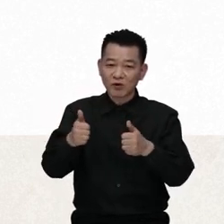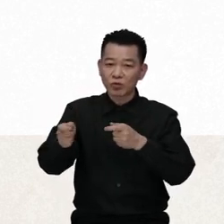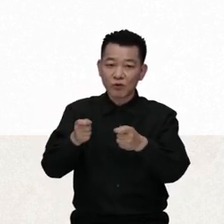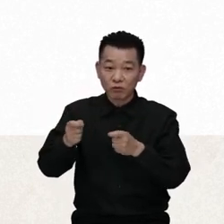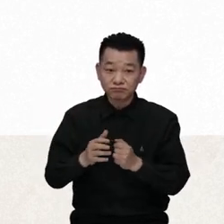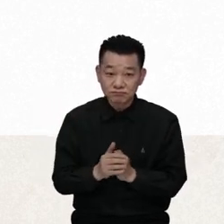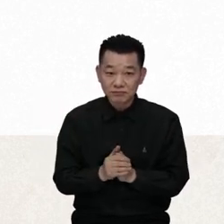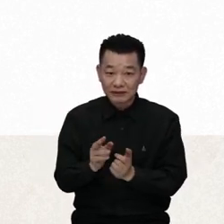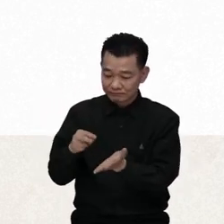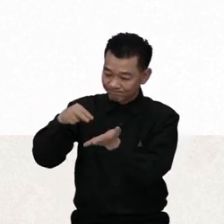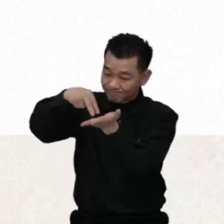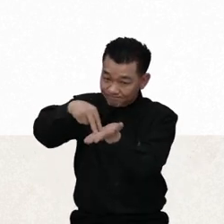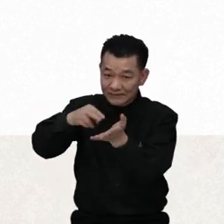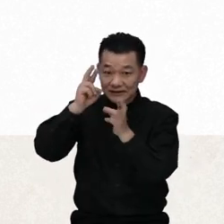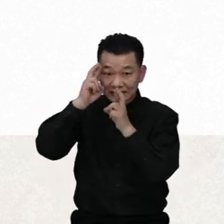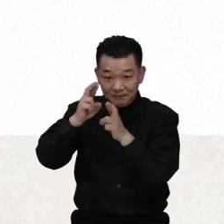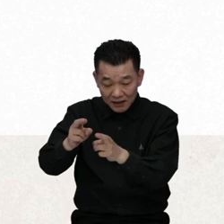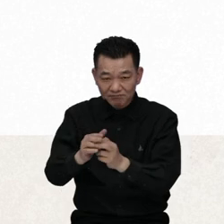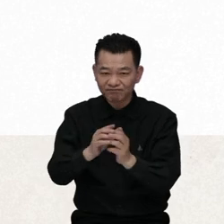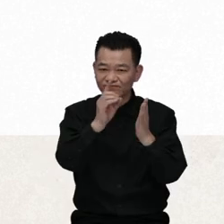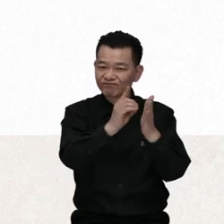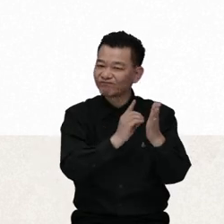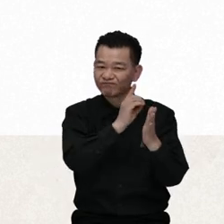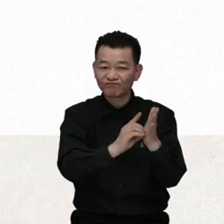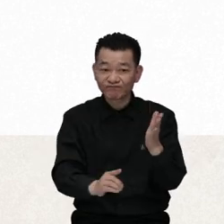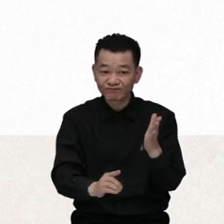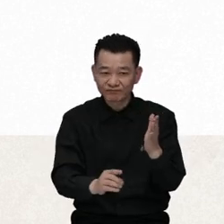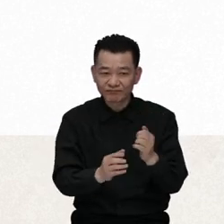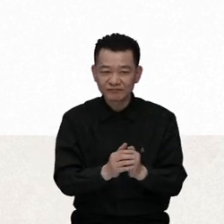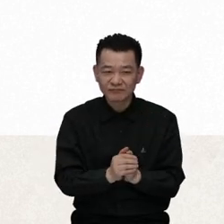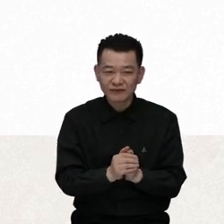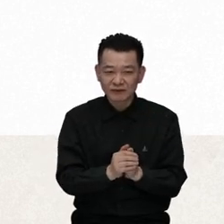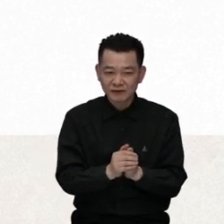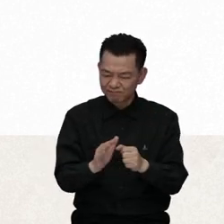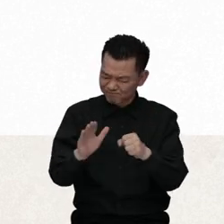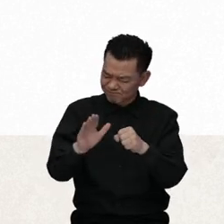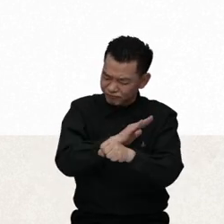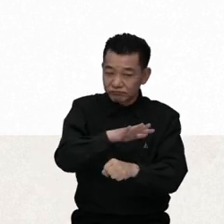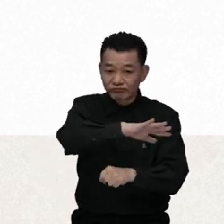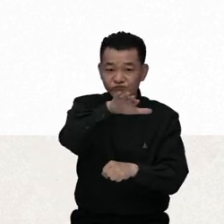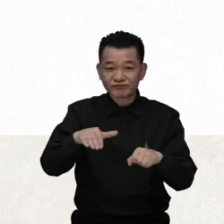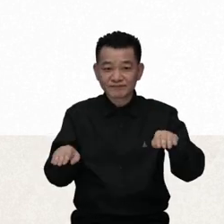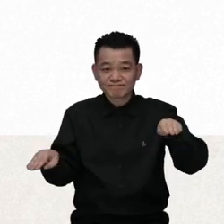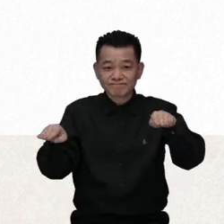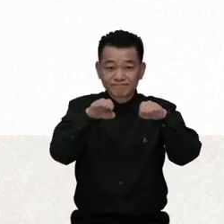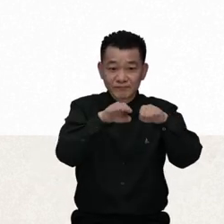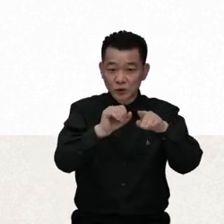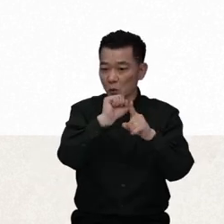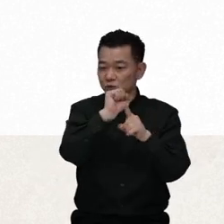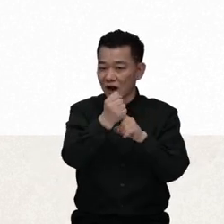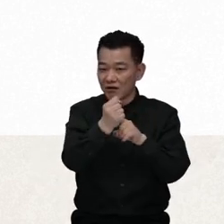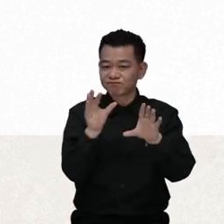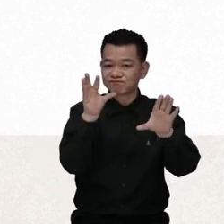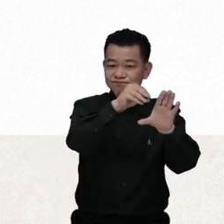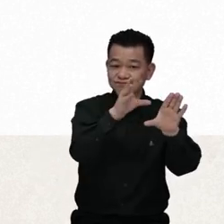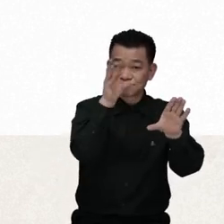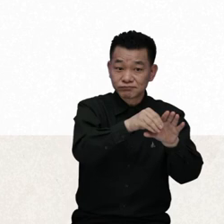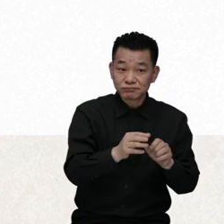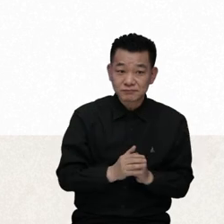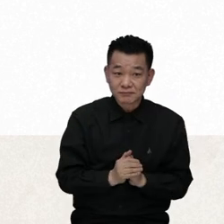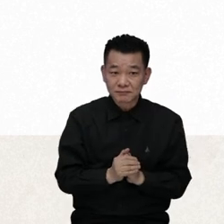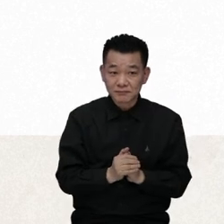and independence of persons, nondiscrimination, full and effective participation, and inclusion in society.